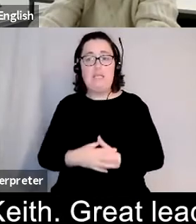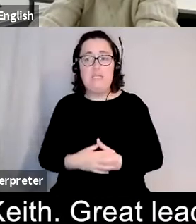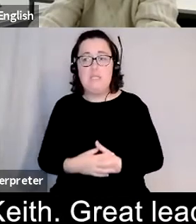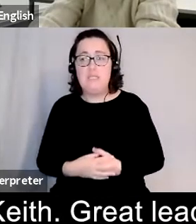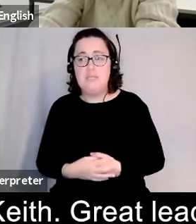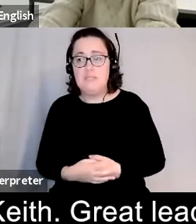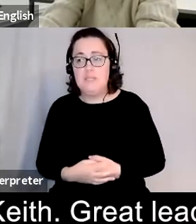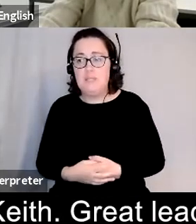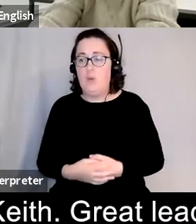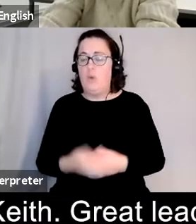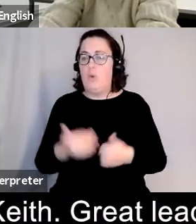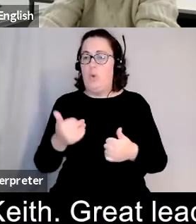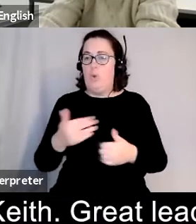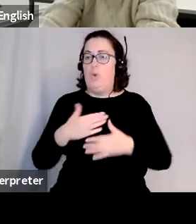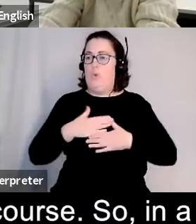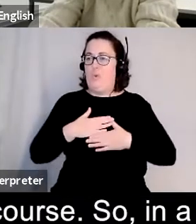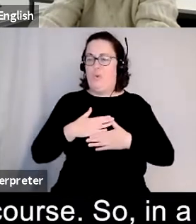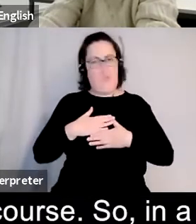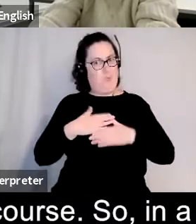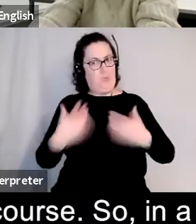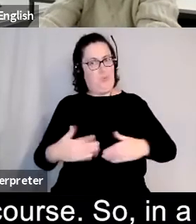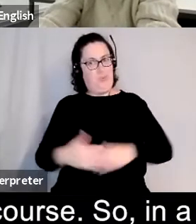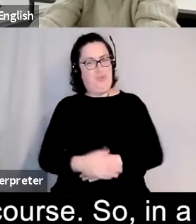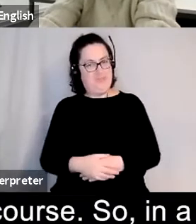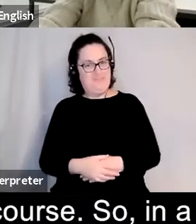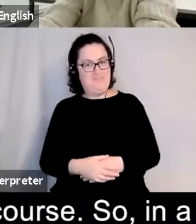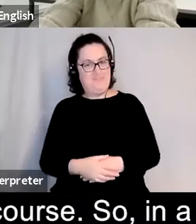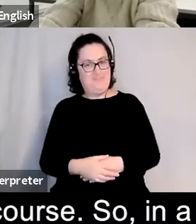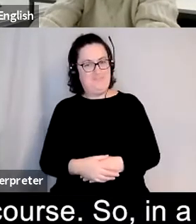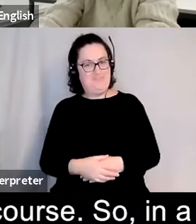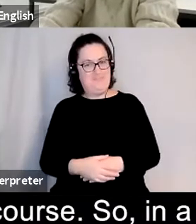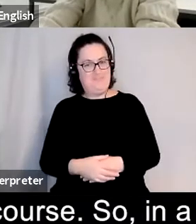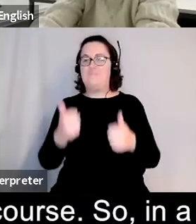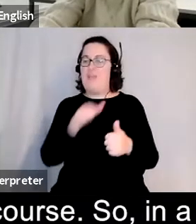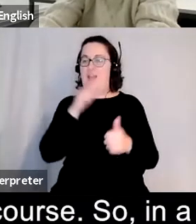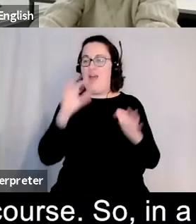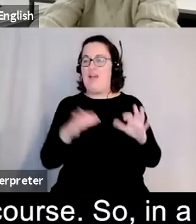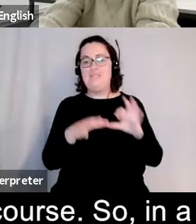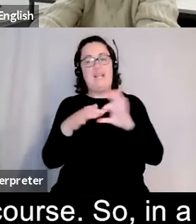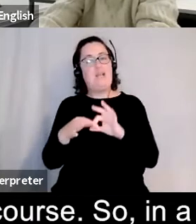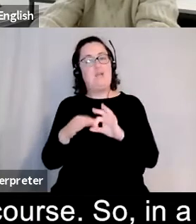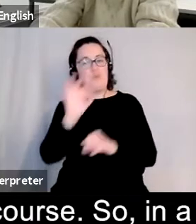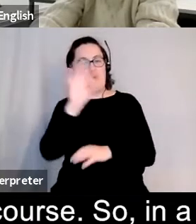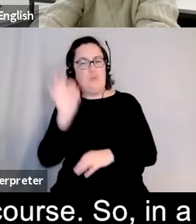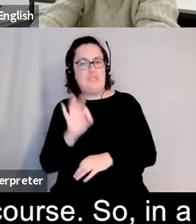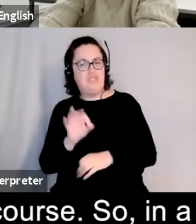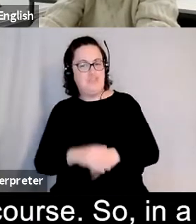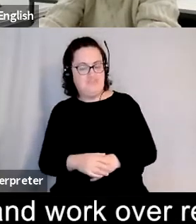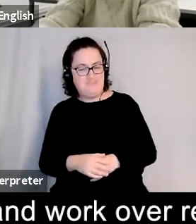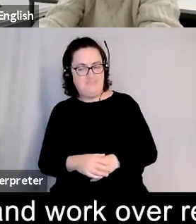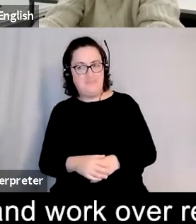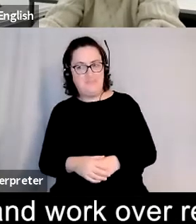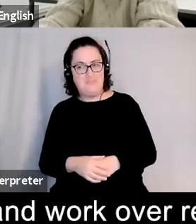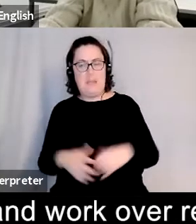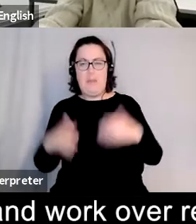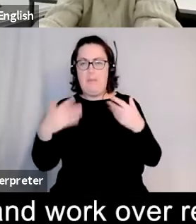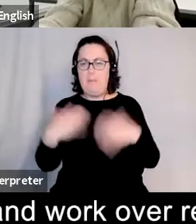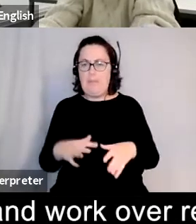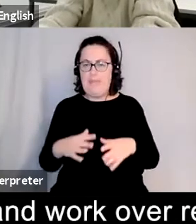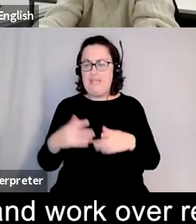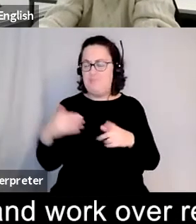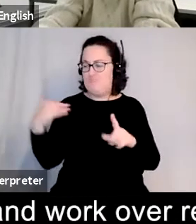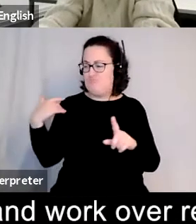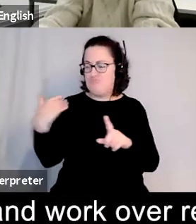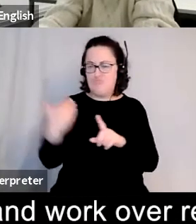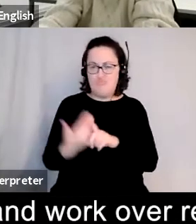lead into my next question i think i think they're really of course so um in a sense you know there's been a lot of research and work